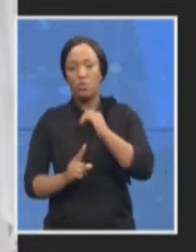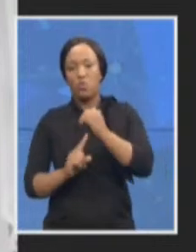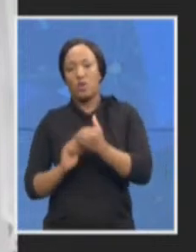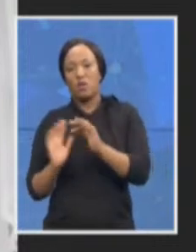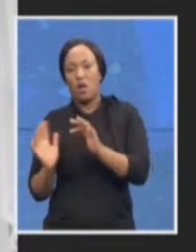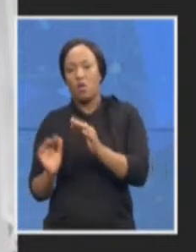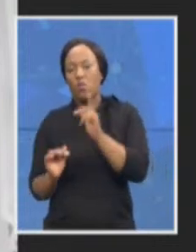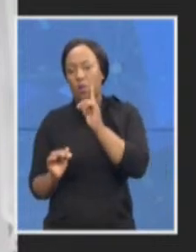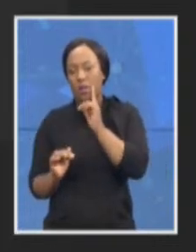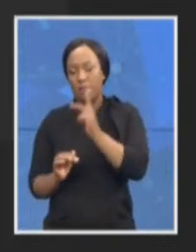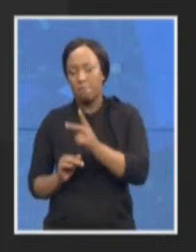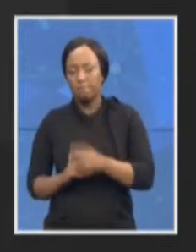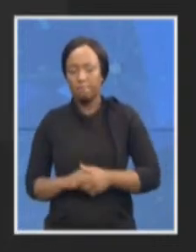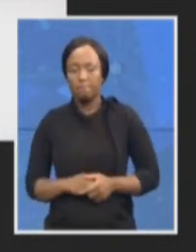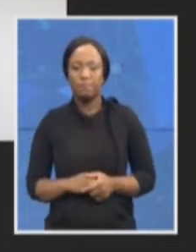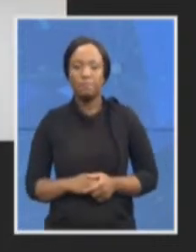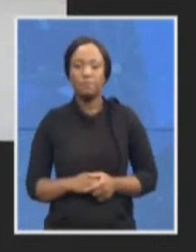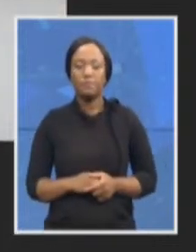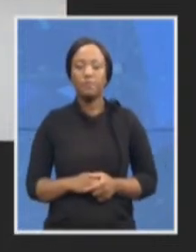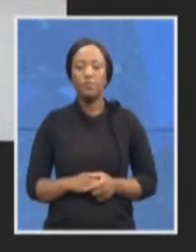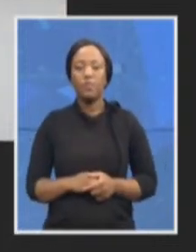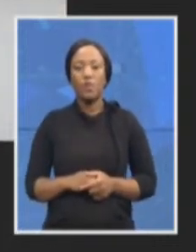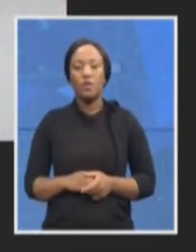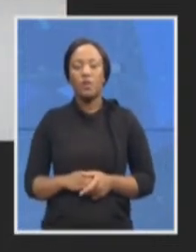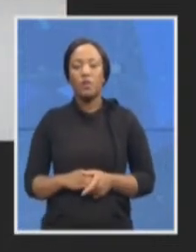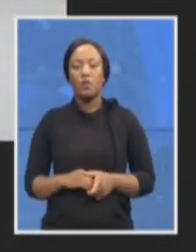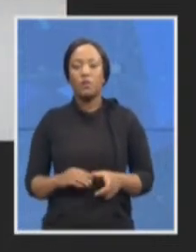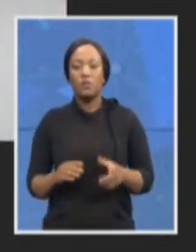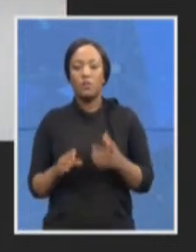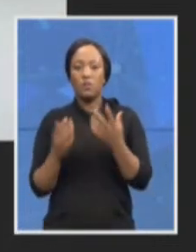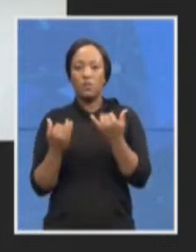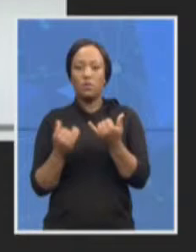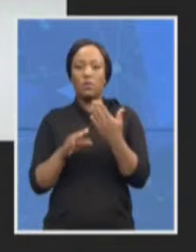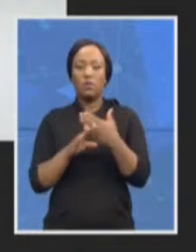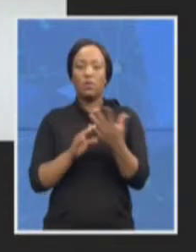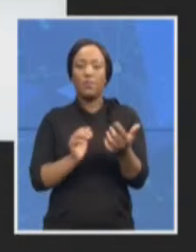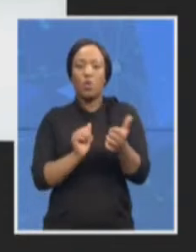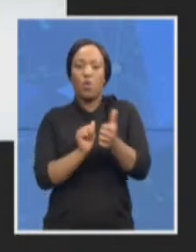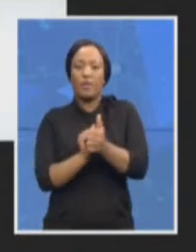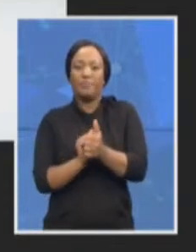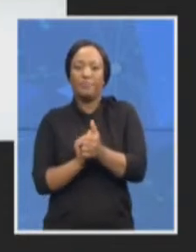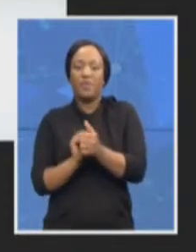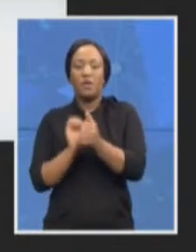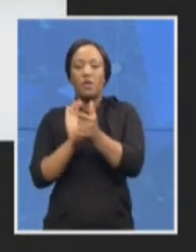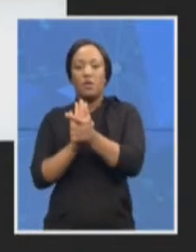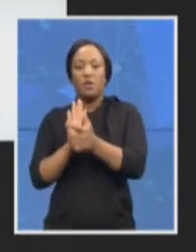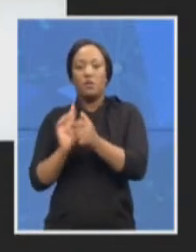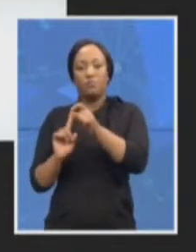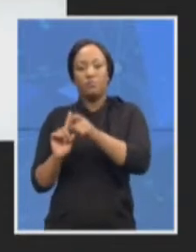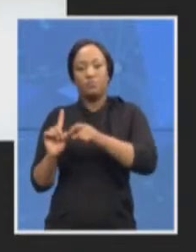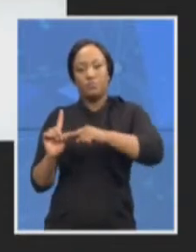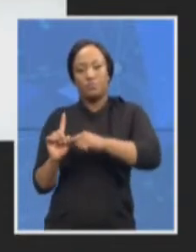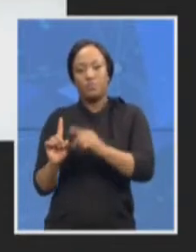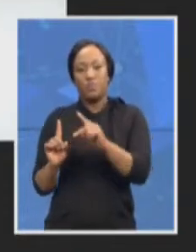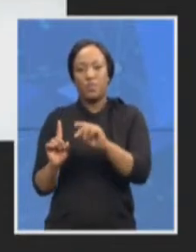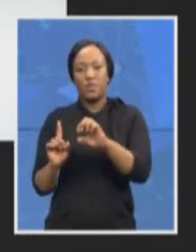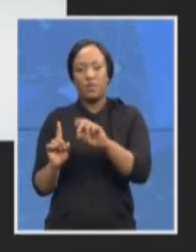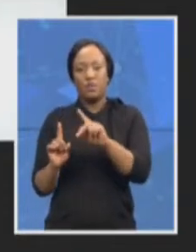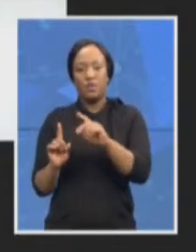colleagues are you ready to take some of those questions and then advocate Trabaji